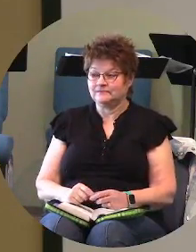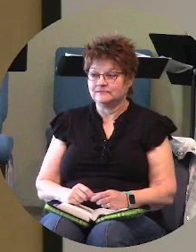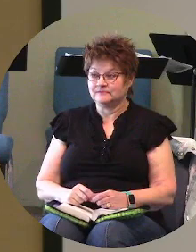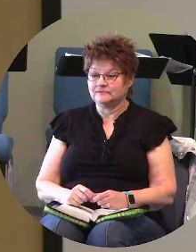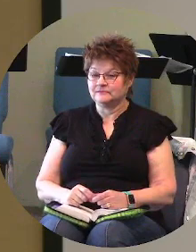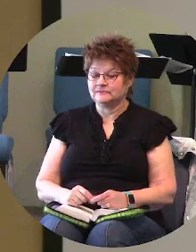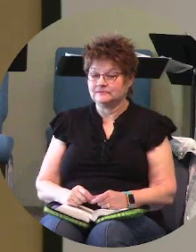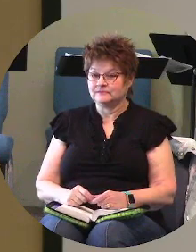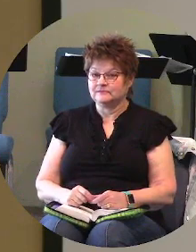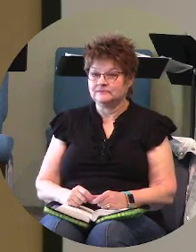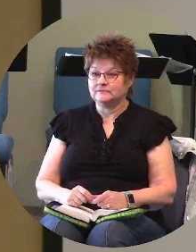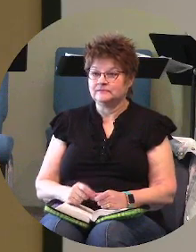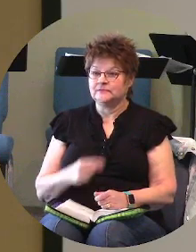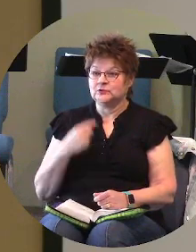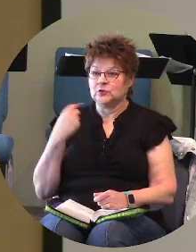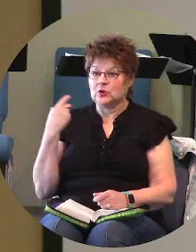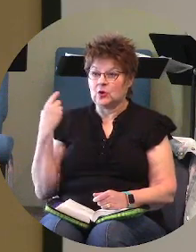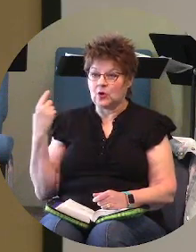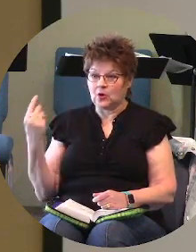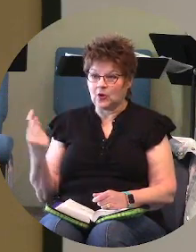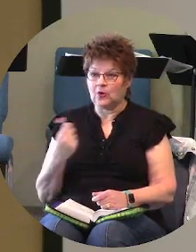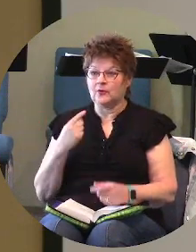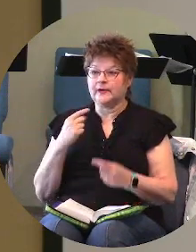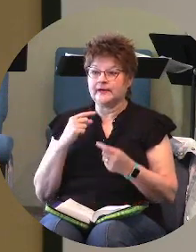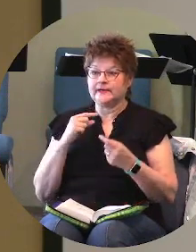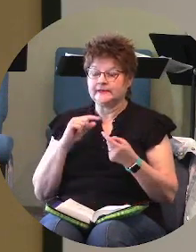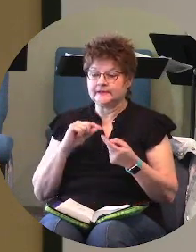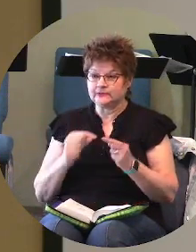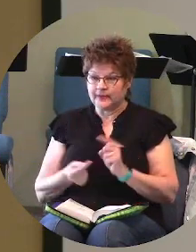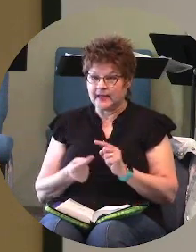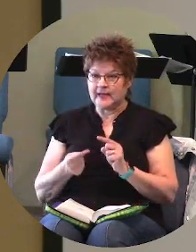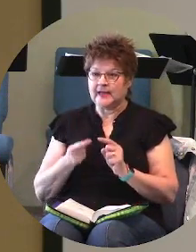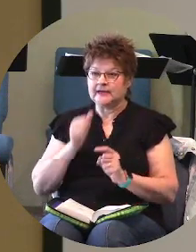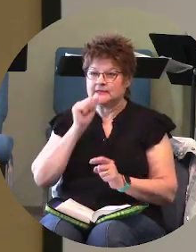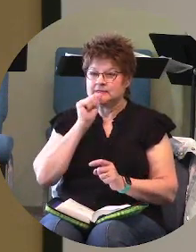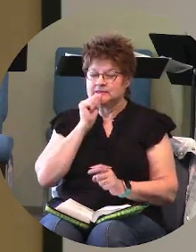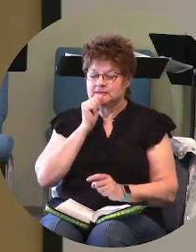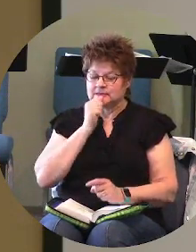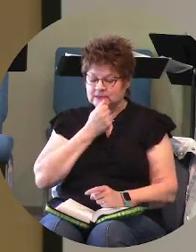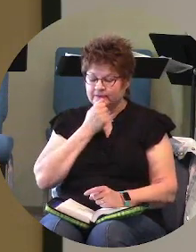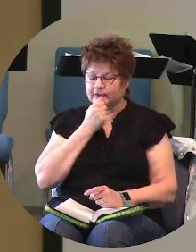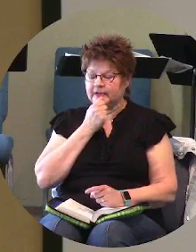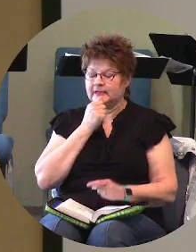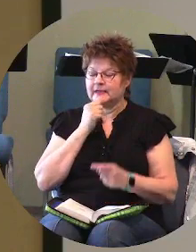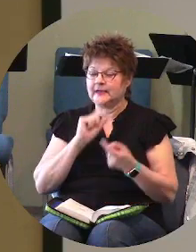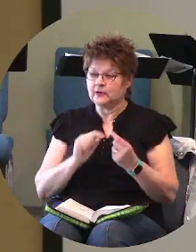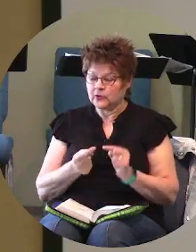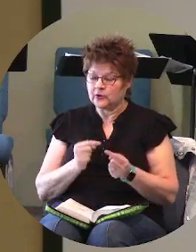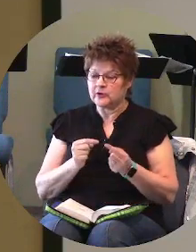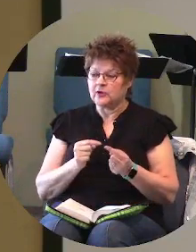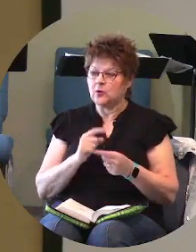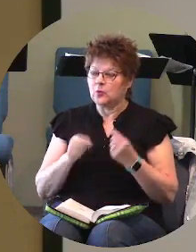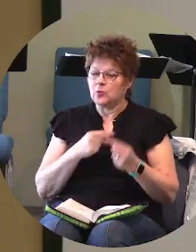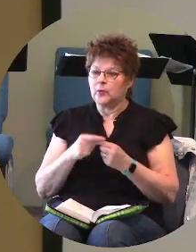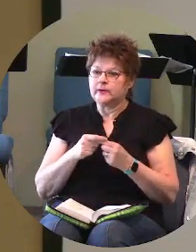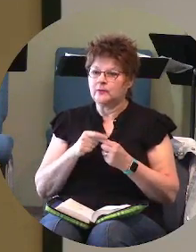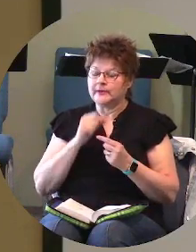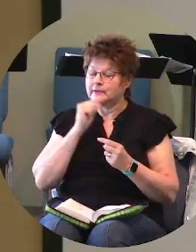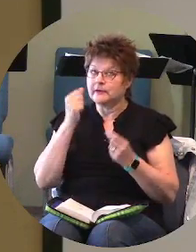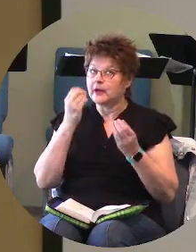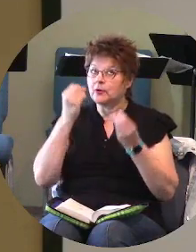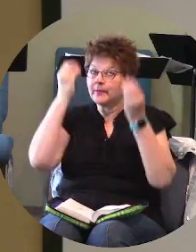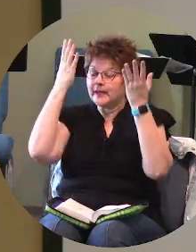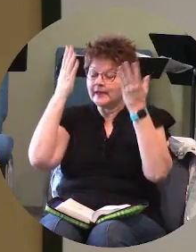because there's always pain and and suffering and and hurt when when when we're disobedient